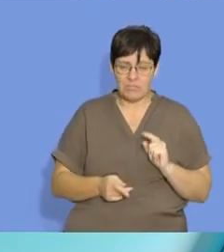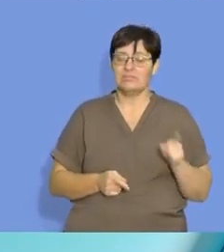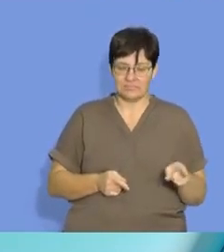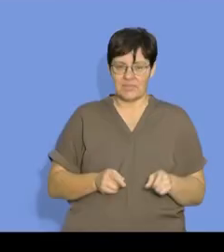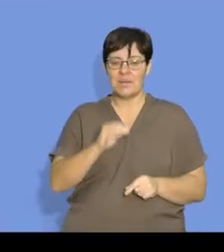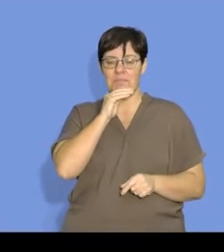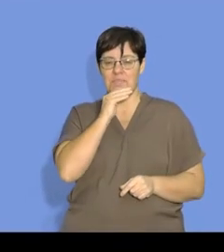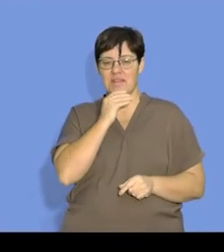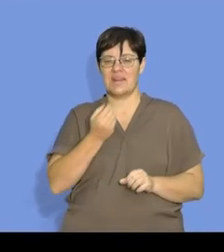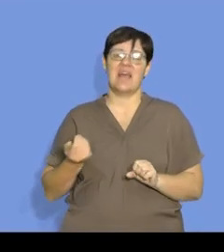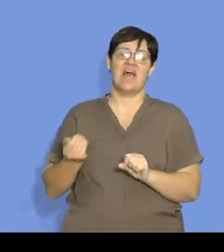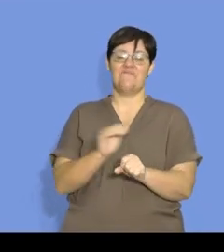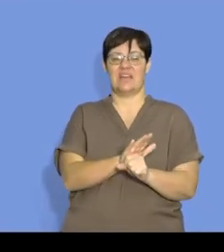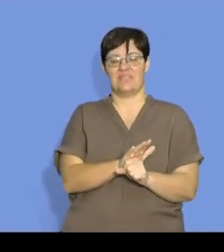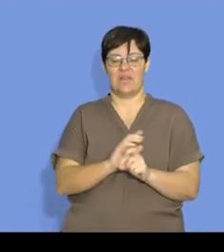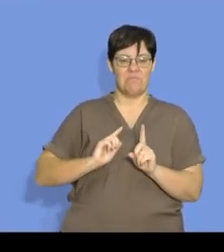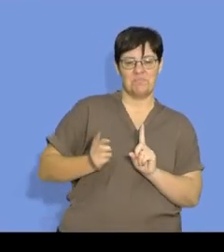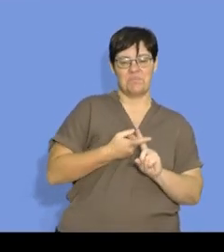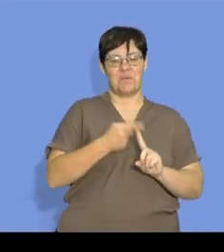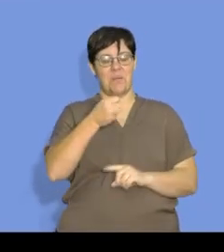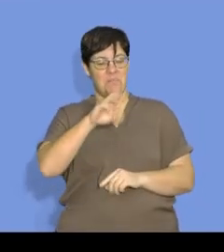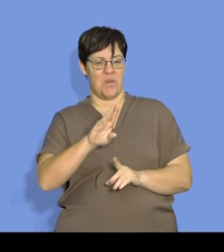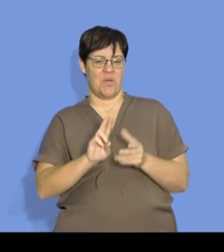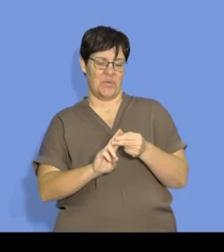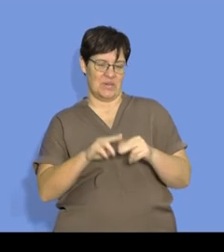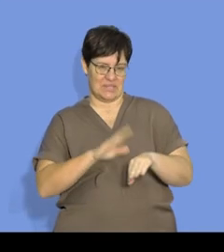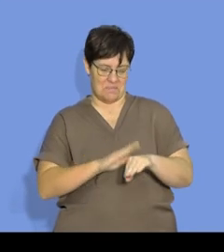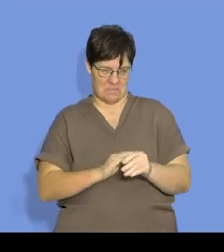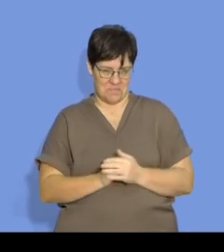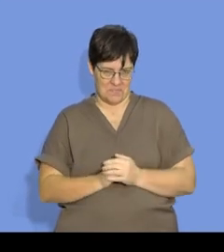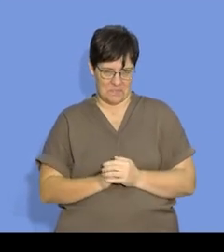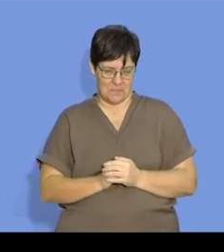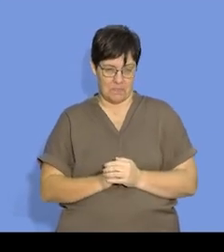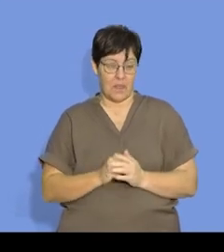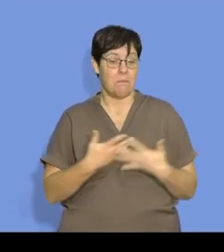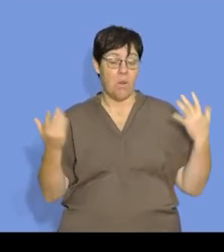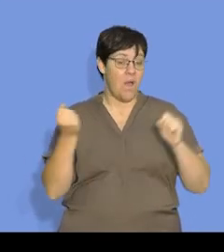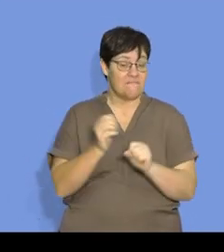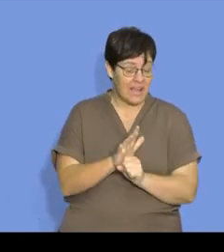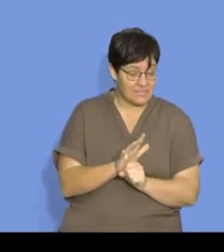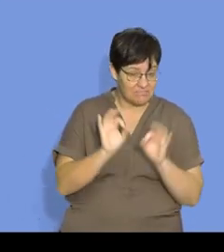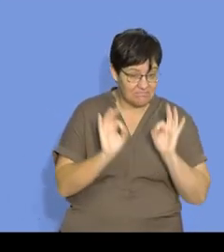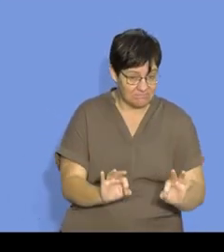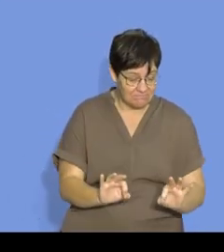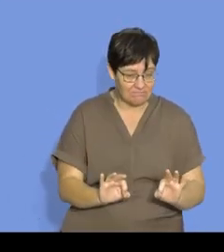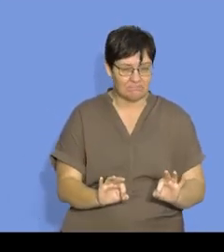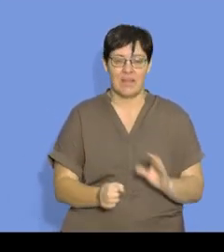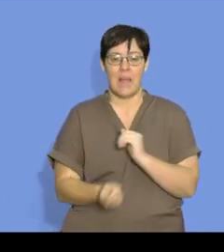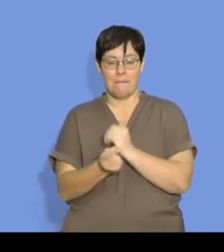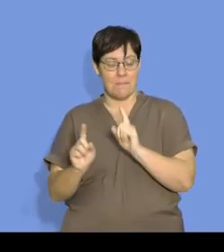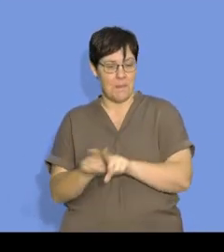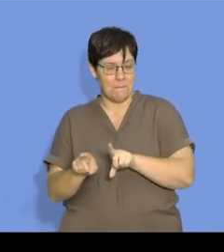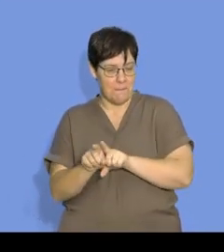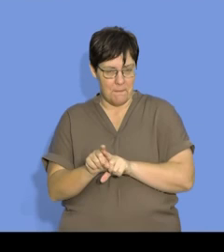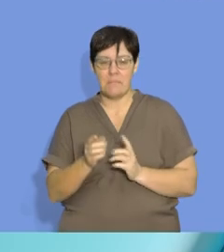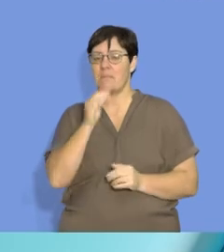possibility of more effective collisions per unit time. And when we have more effective collisions per